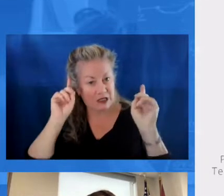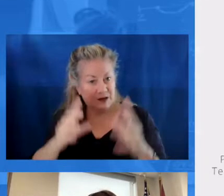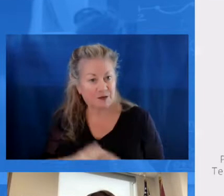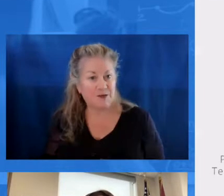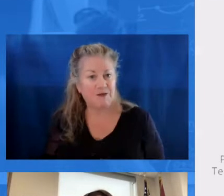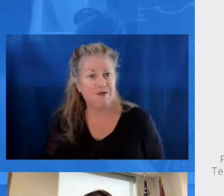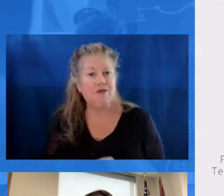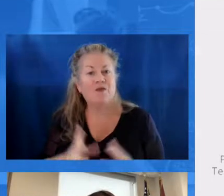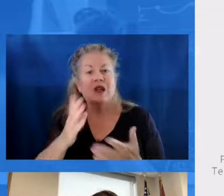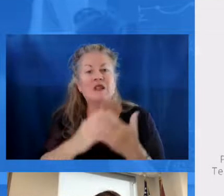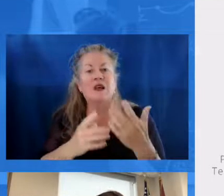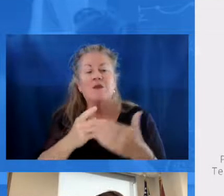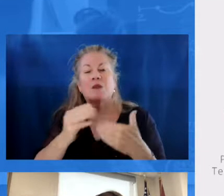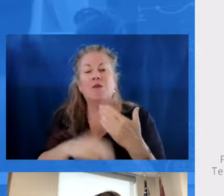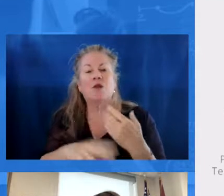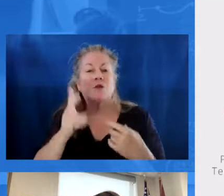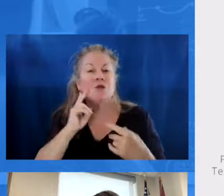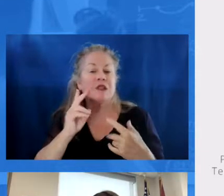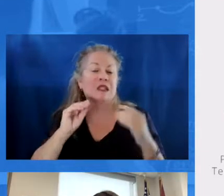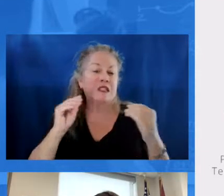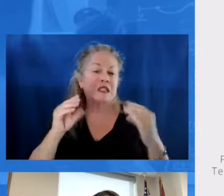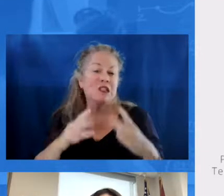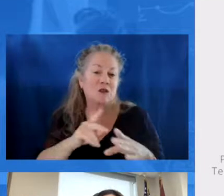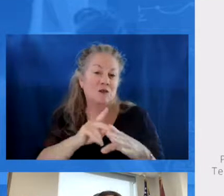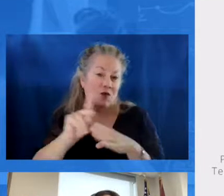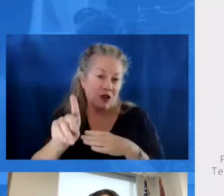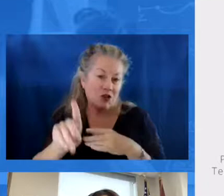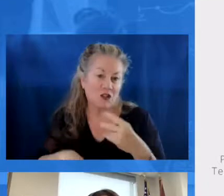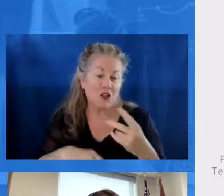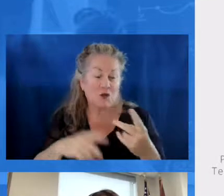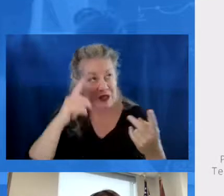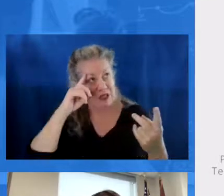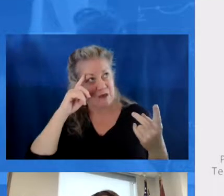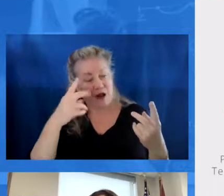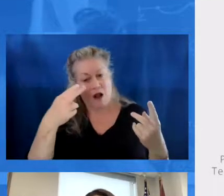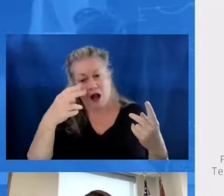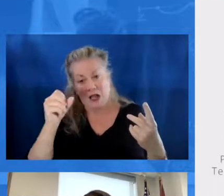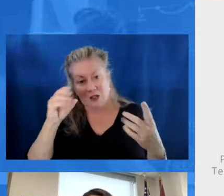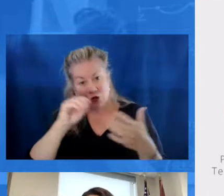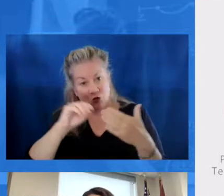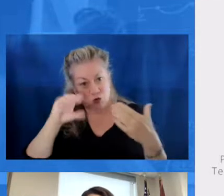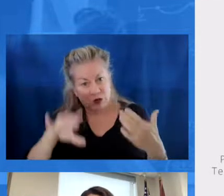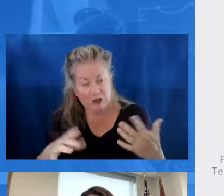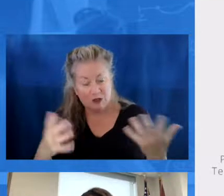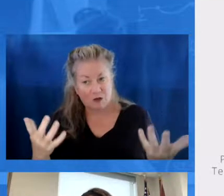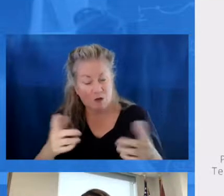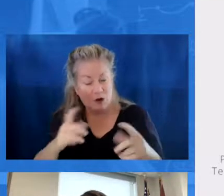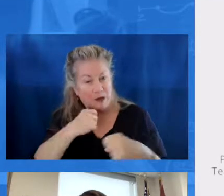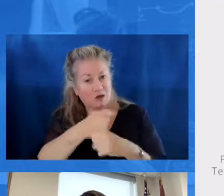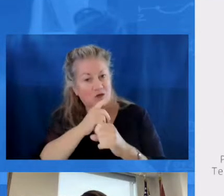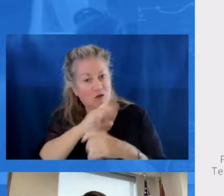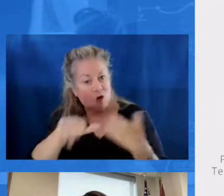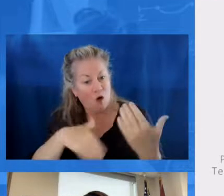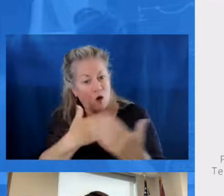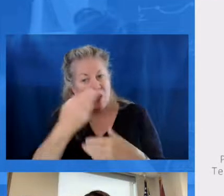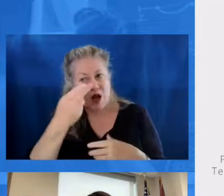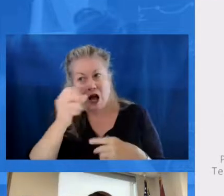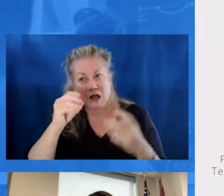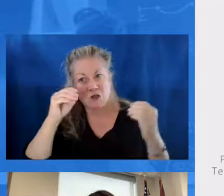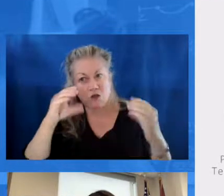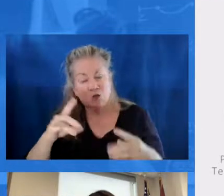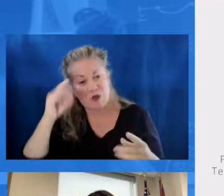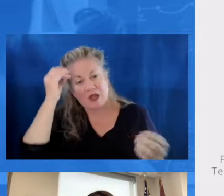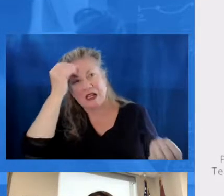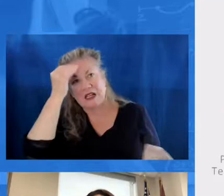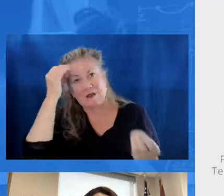a lot of success. Some of those programs that you're seeing are teaching as a profession. When we think about our high school students, we want to ensure that all of